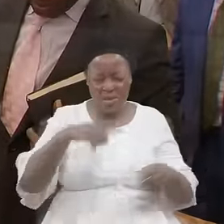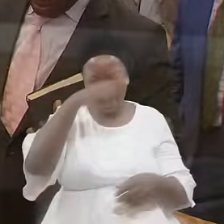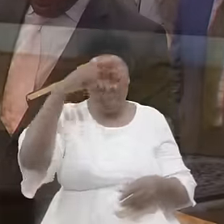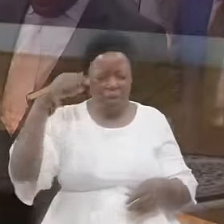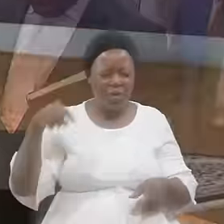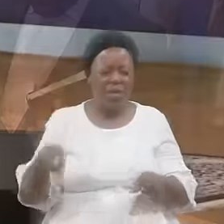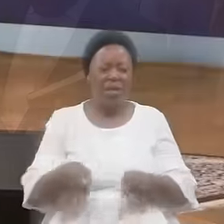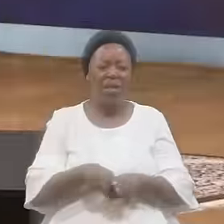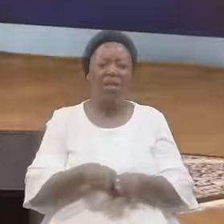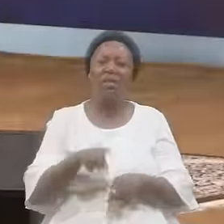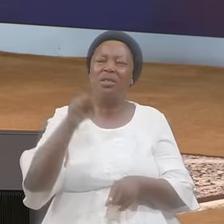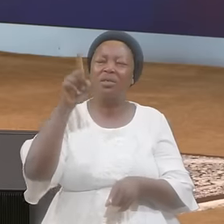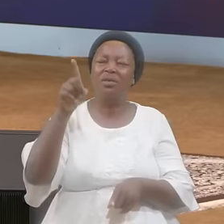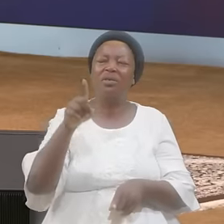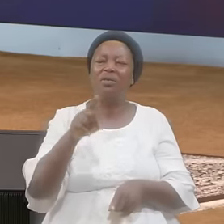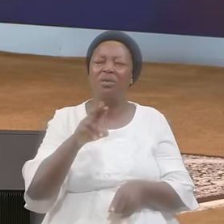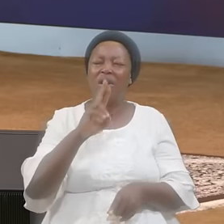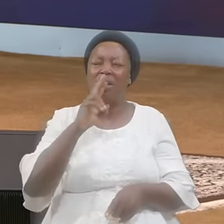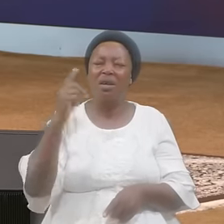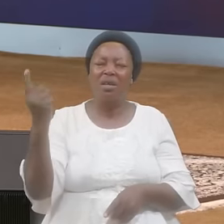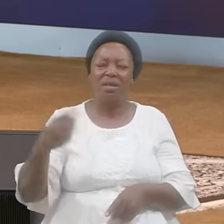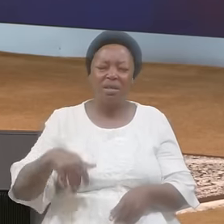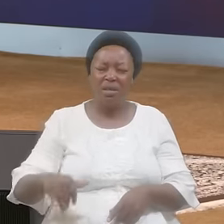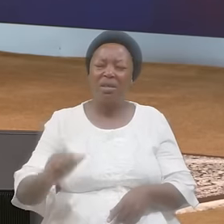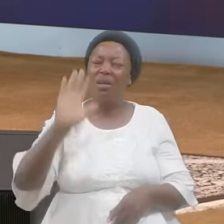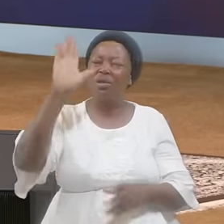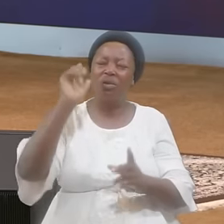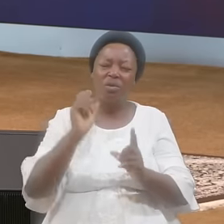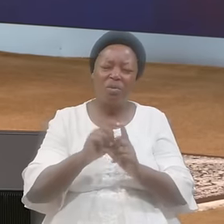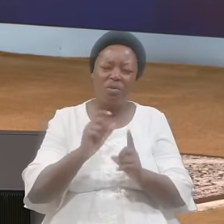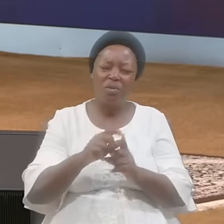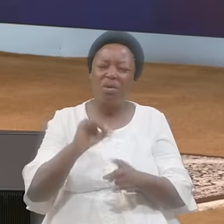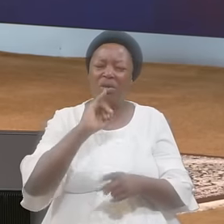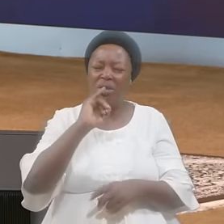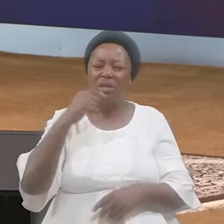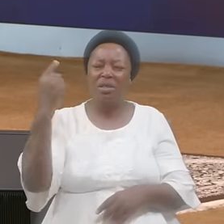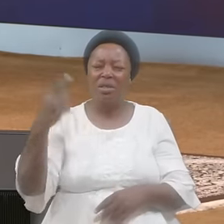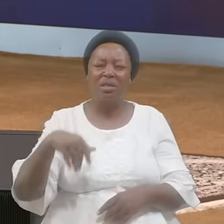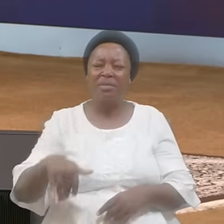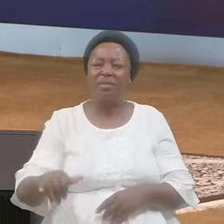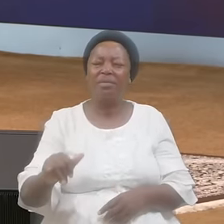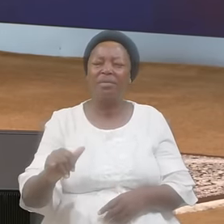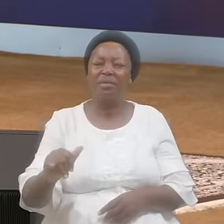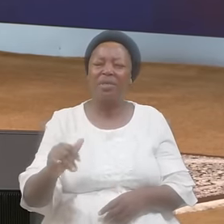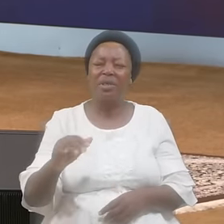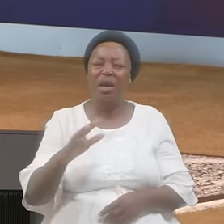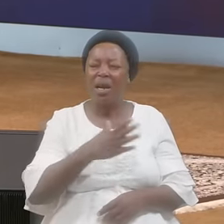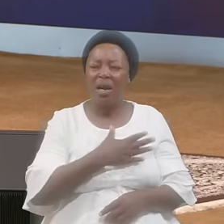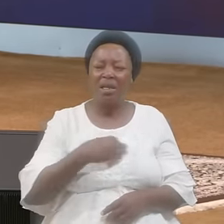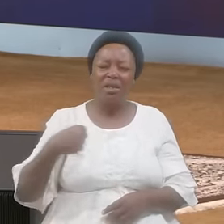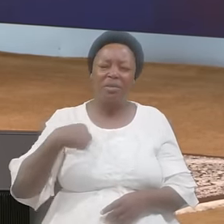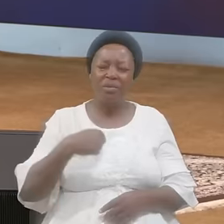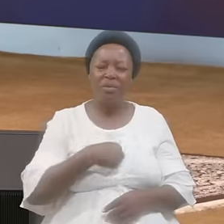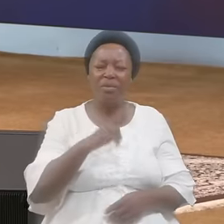You are eternal Your word is eternal I will pray Lord